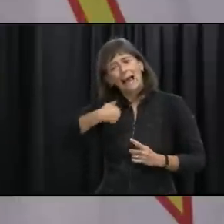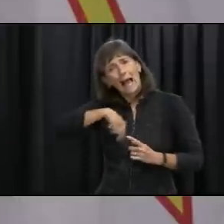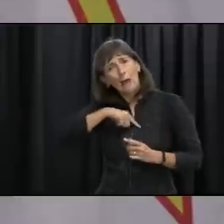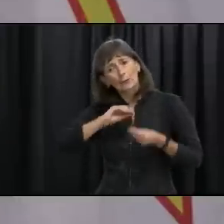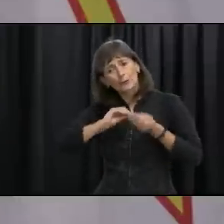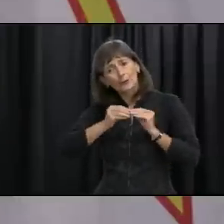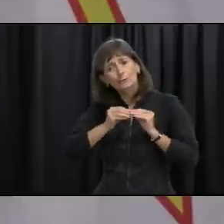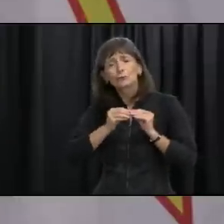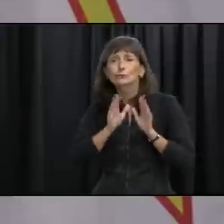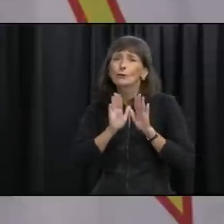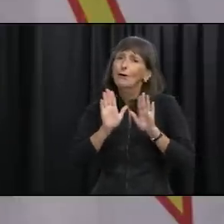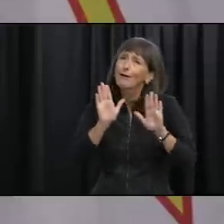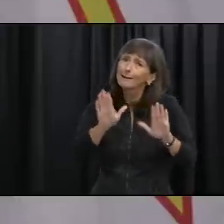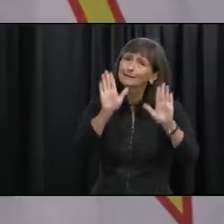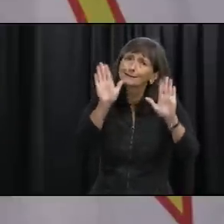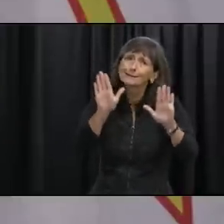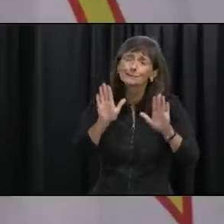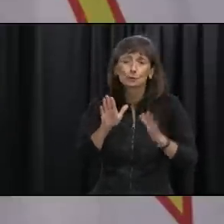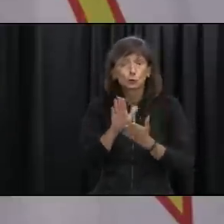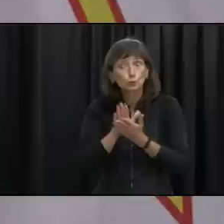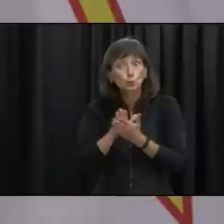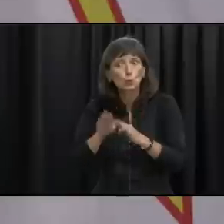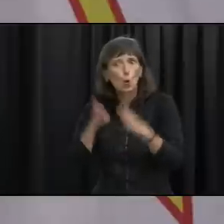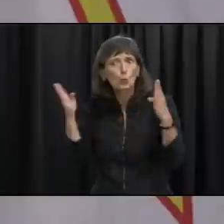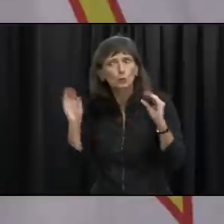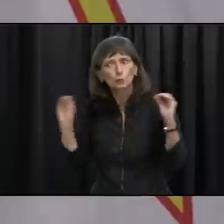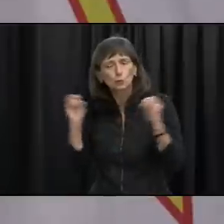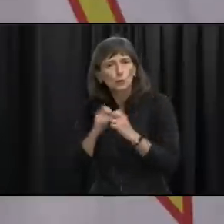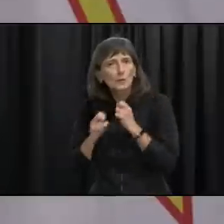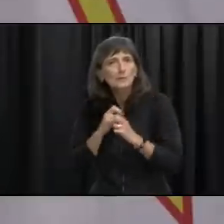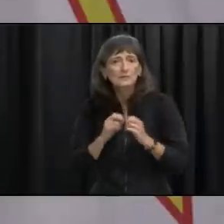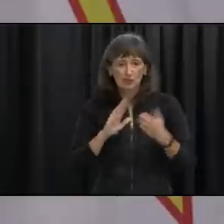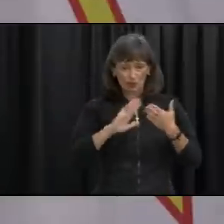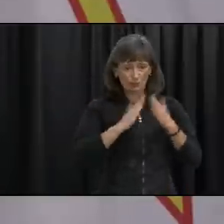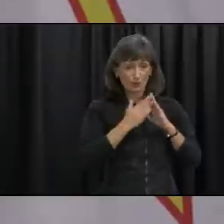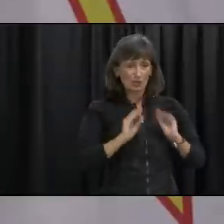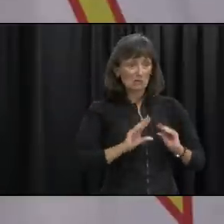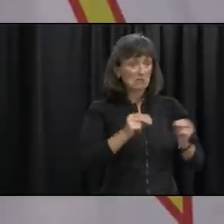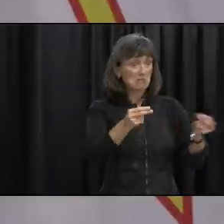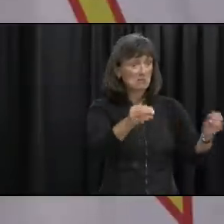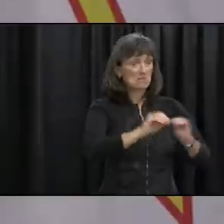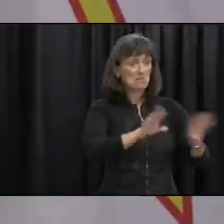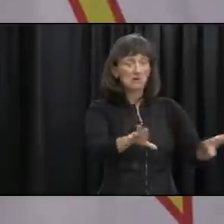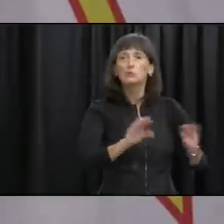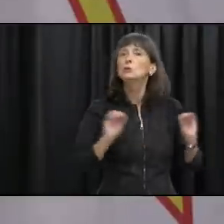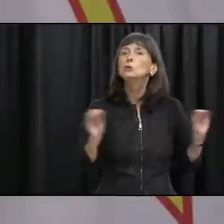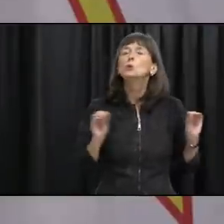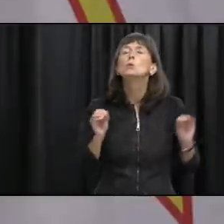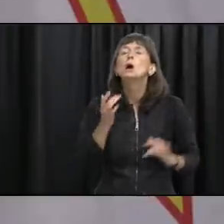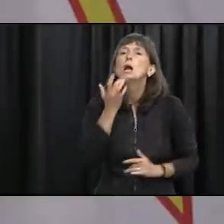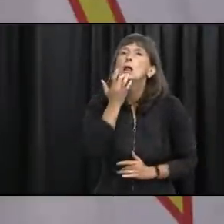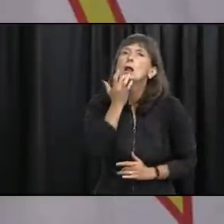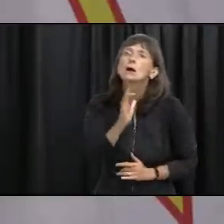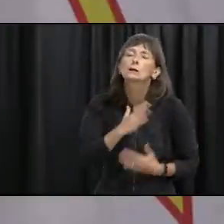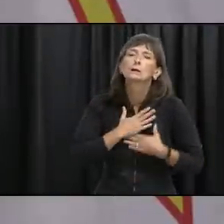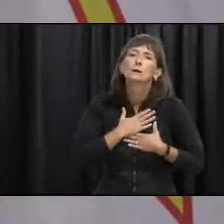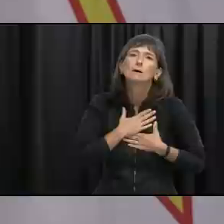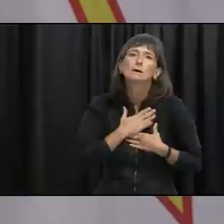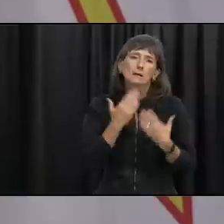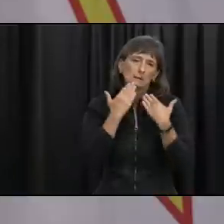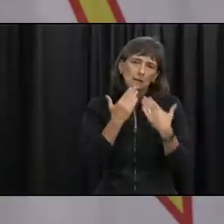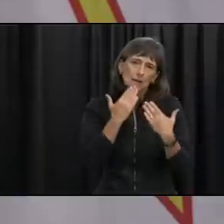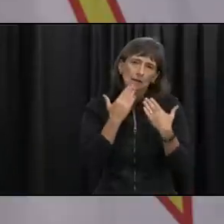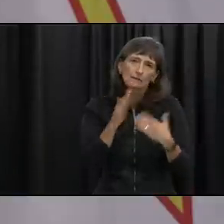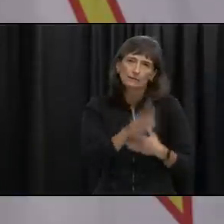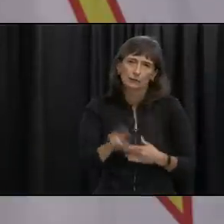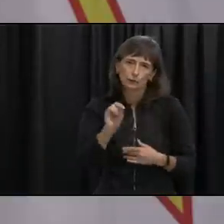we've successfully opened schools we've kept community transmission we don't have community transmission we're so privileged and i really do want to say thank you